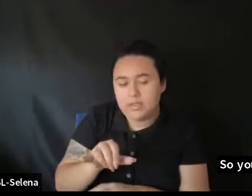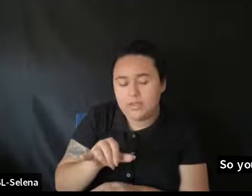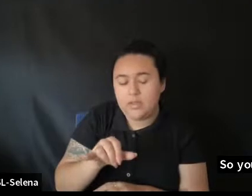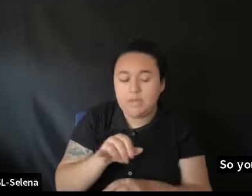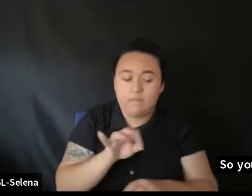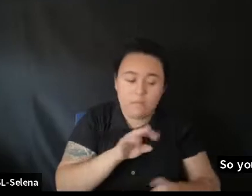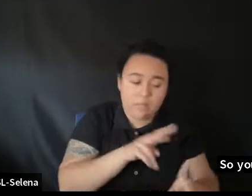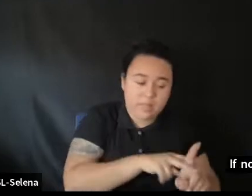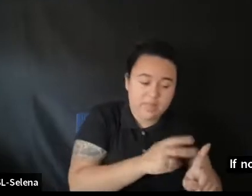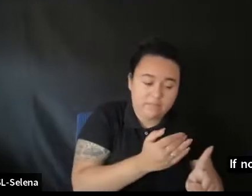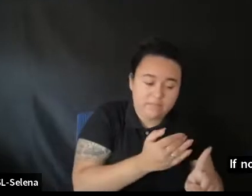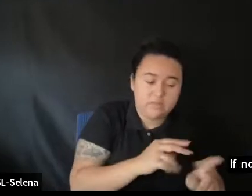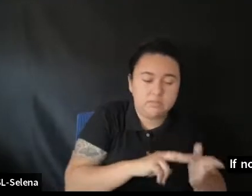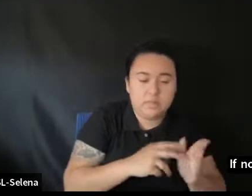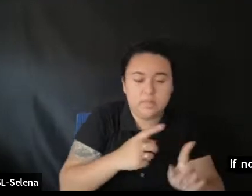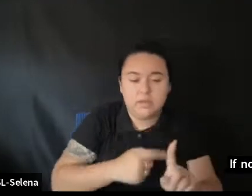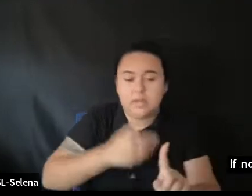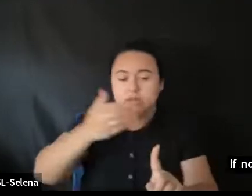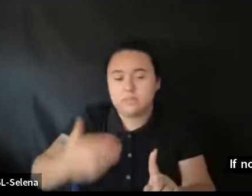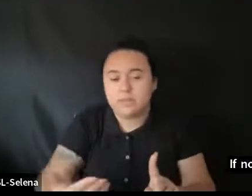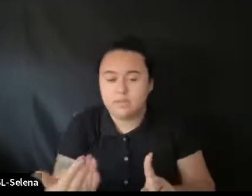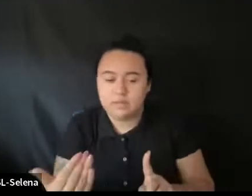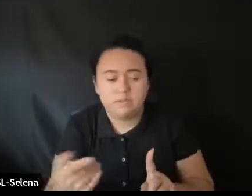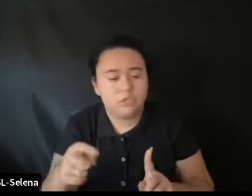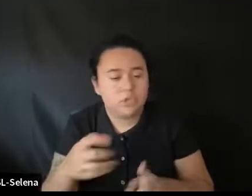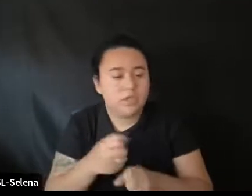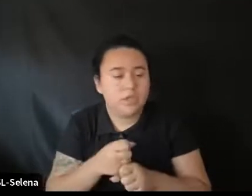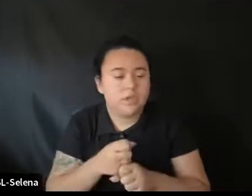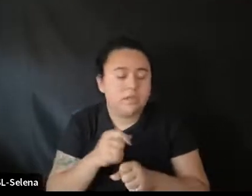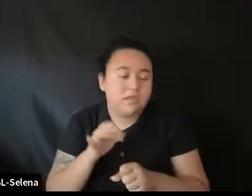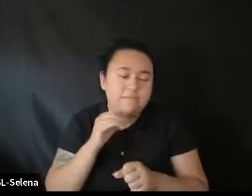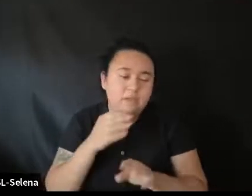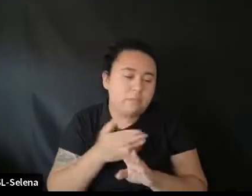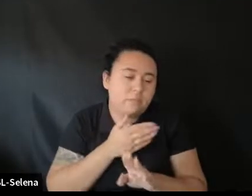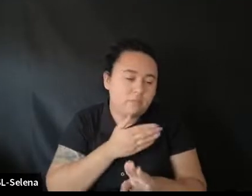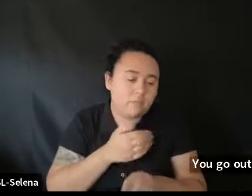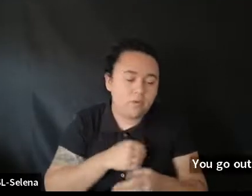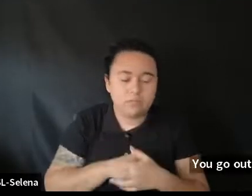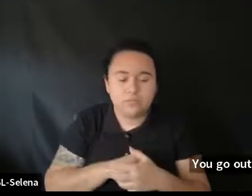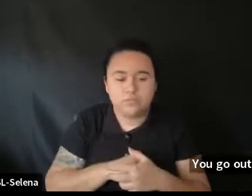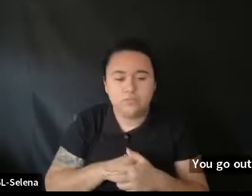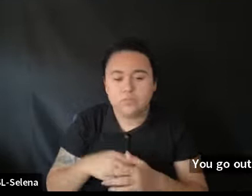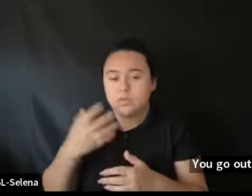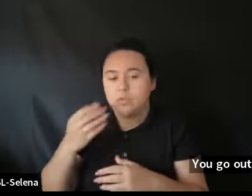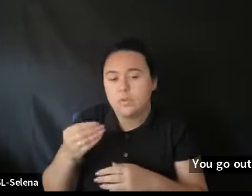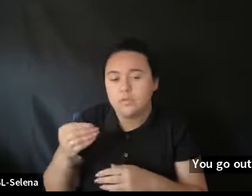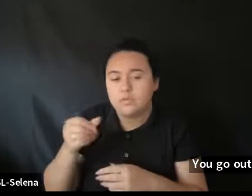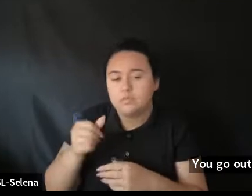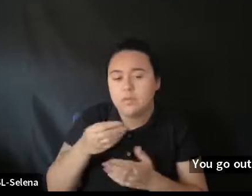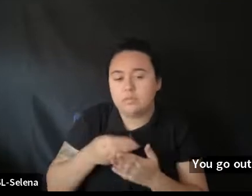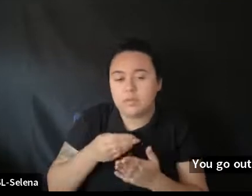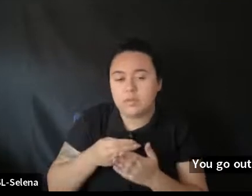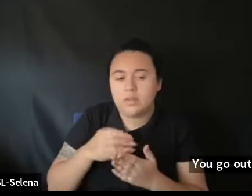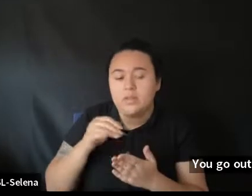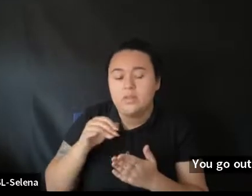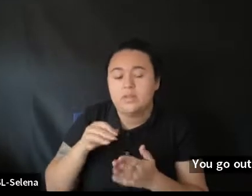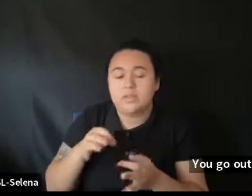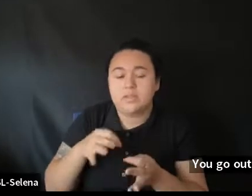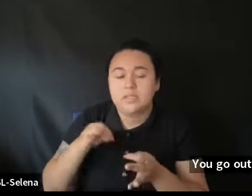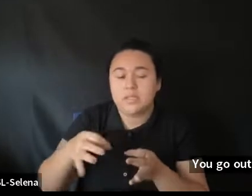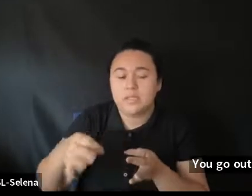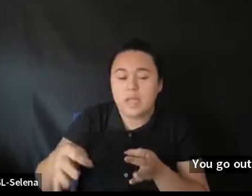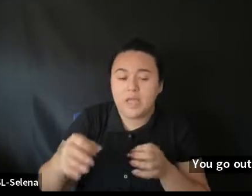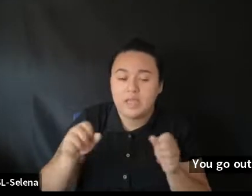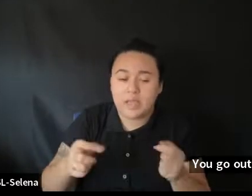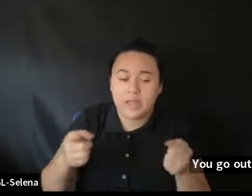you go out, spend your money. And here's where most of the time delay can and does